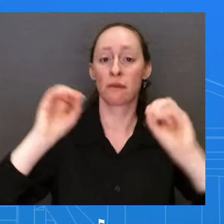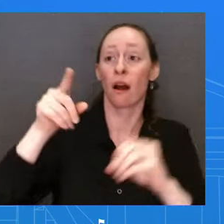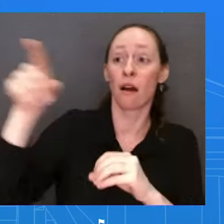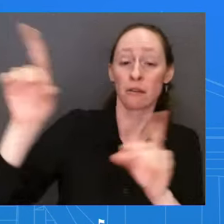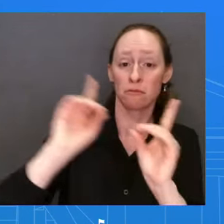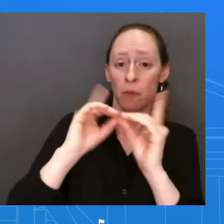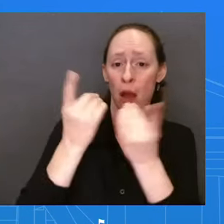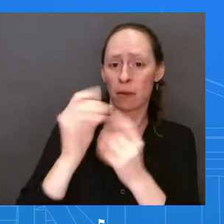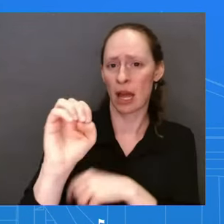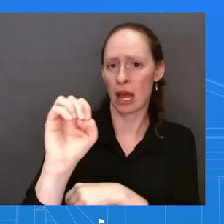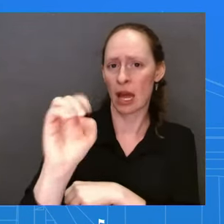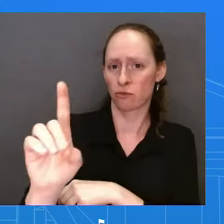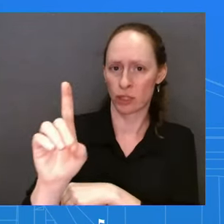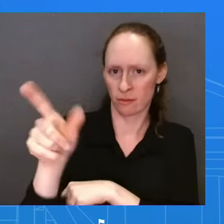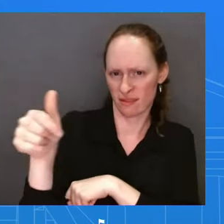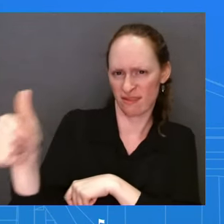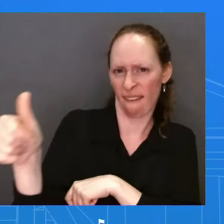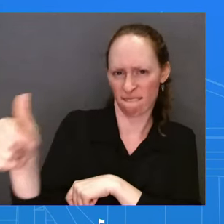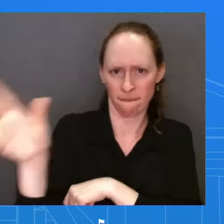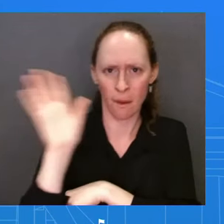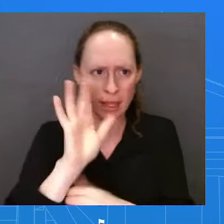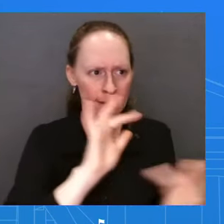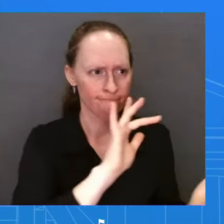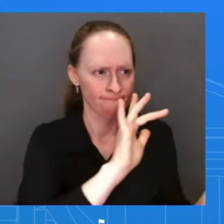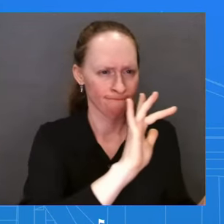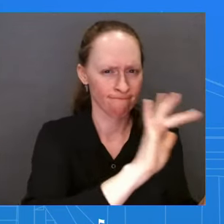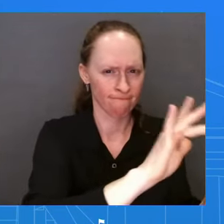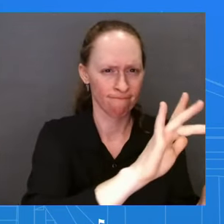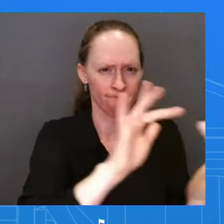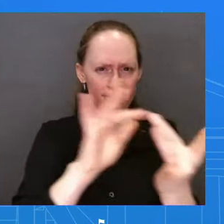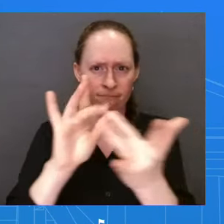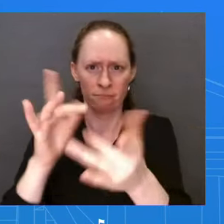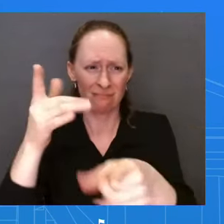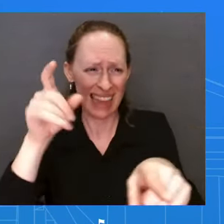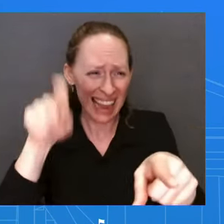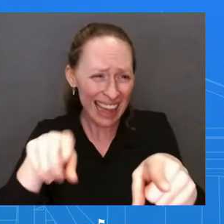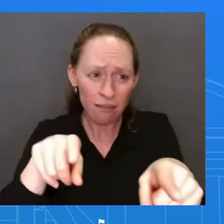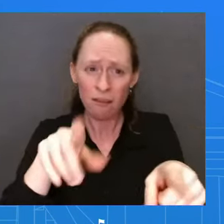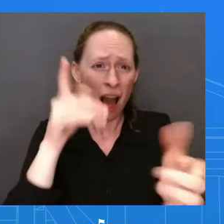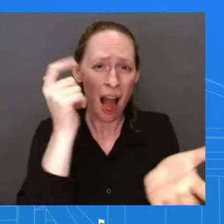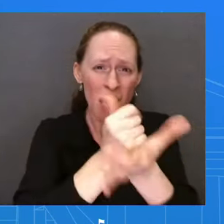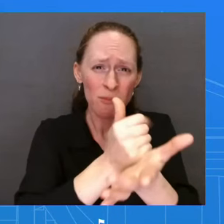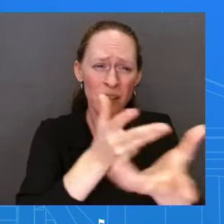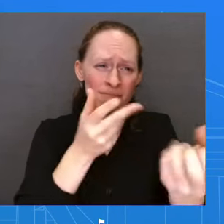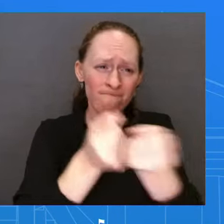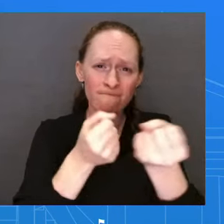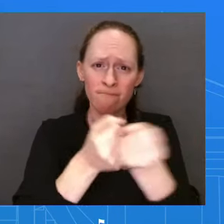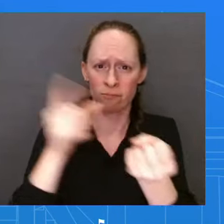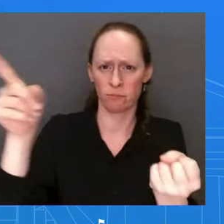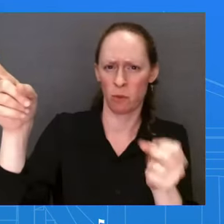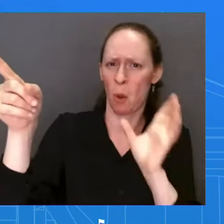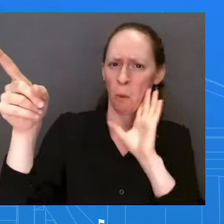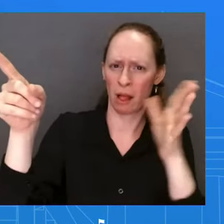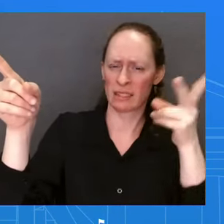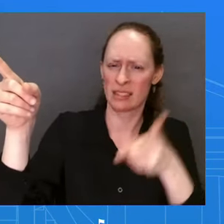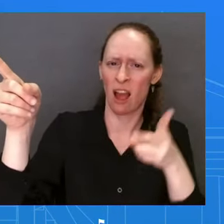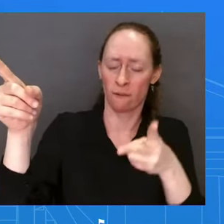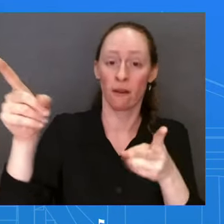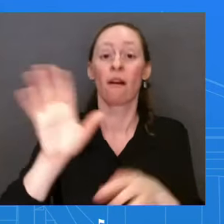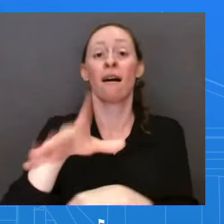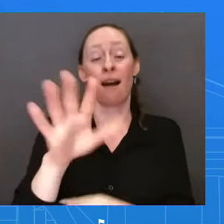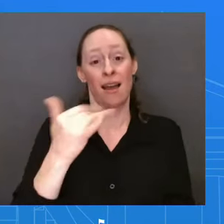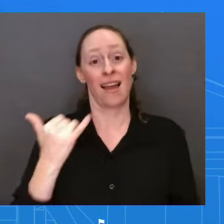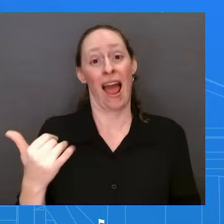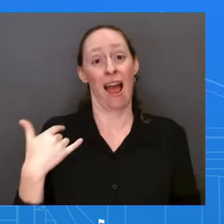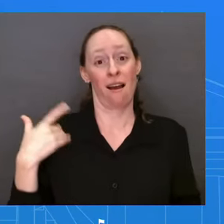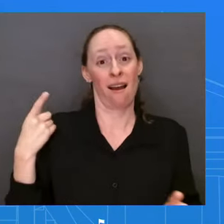what they need and the information that they need is that prepares to resume. But with respect to the economy, I would say part of the reason that we